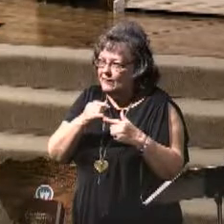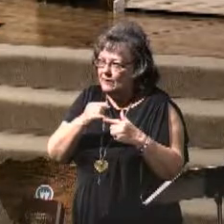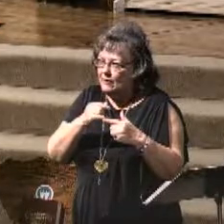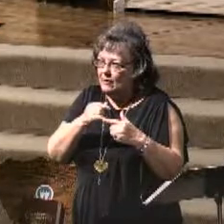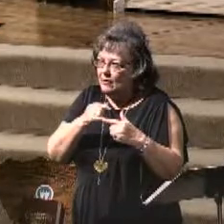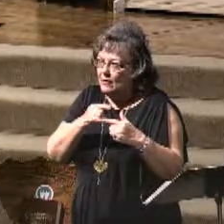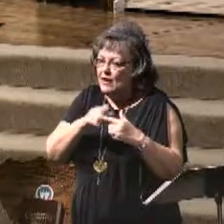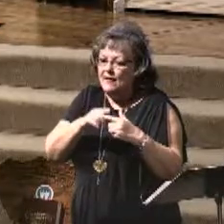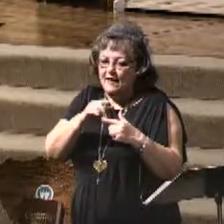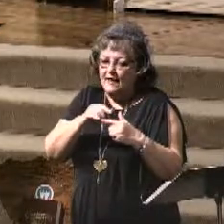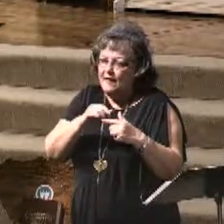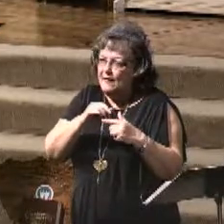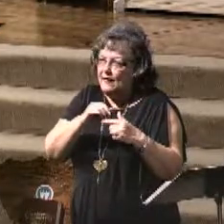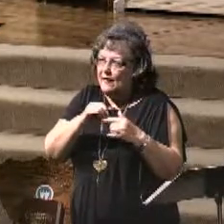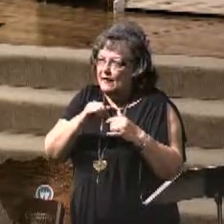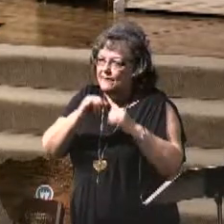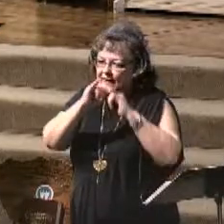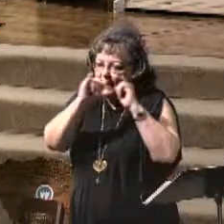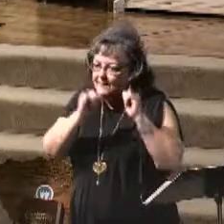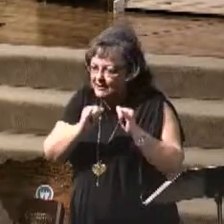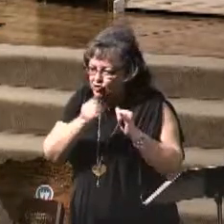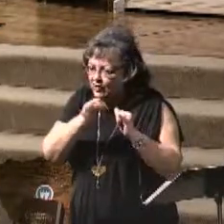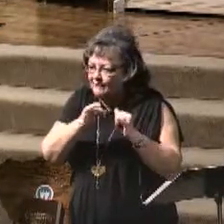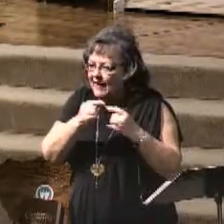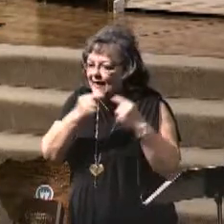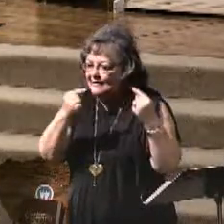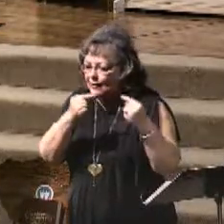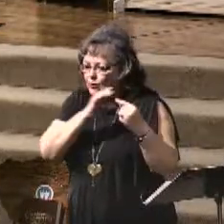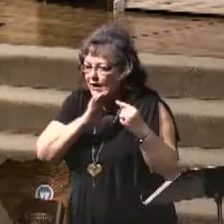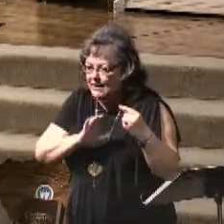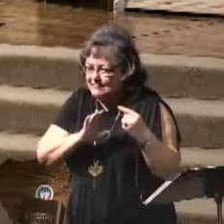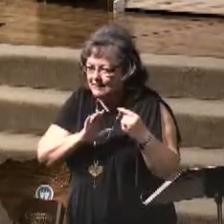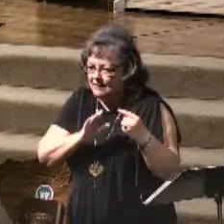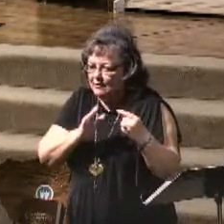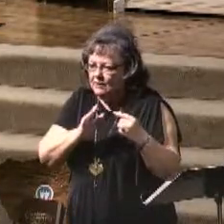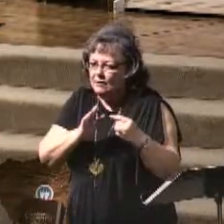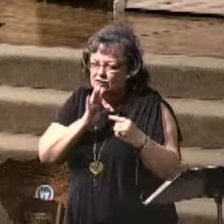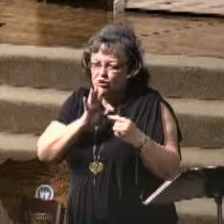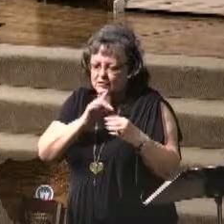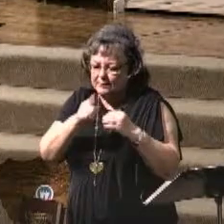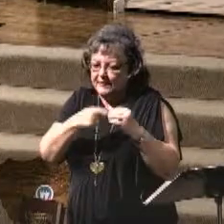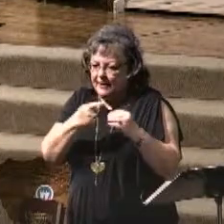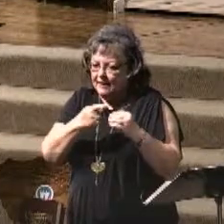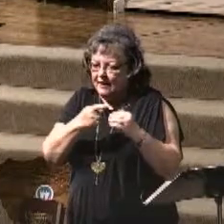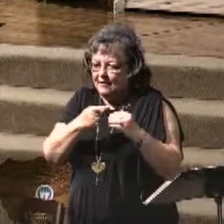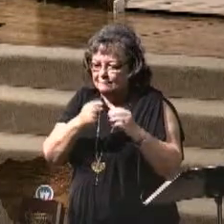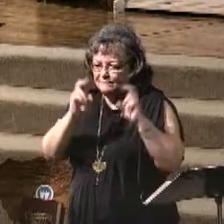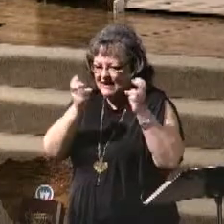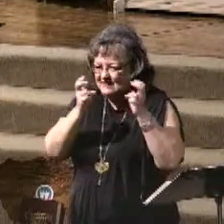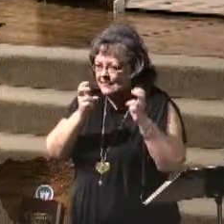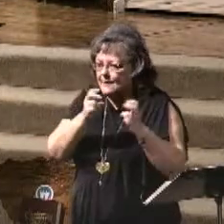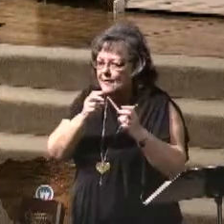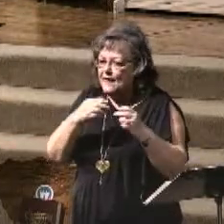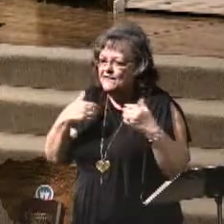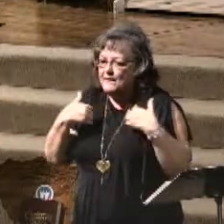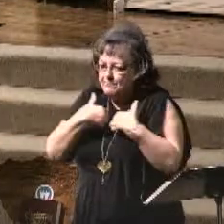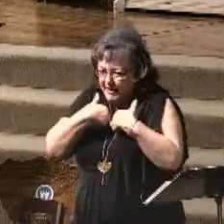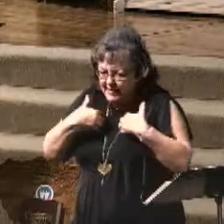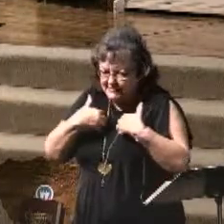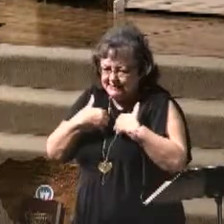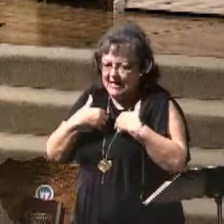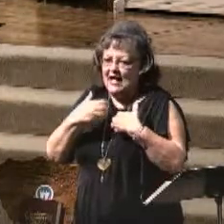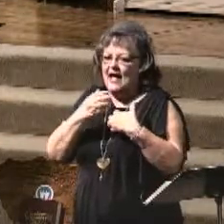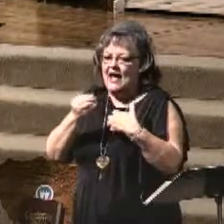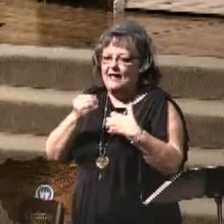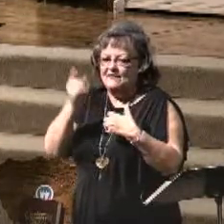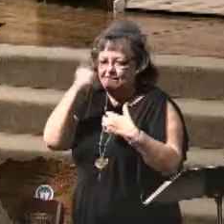Antichrist referred to as the beast and the false prophet. Again, I'm not going to spend